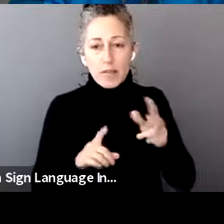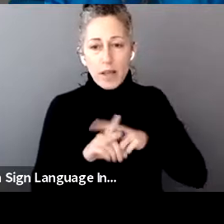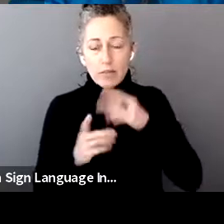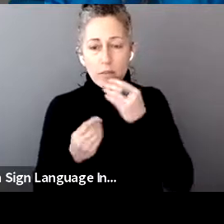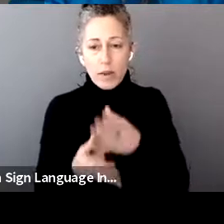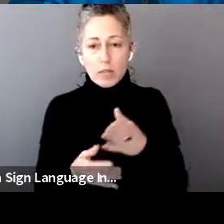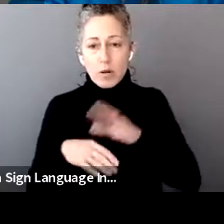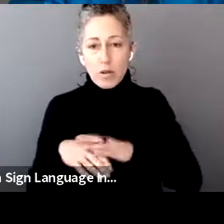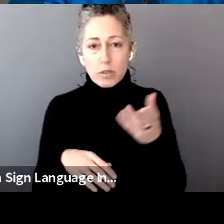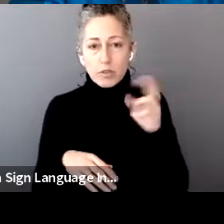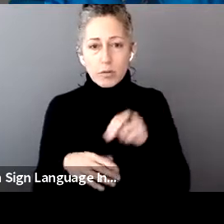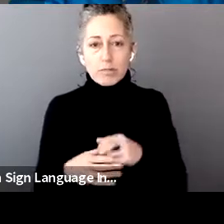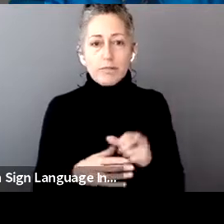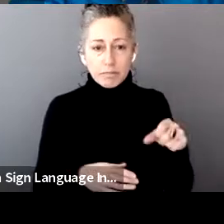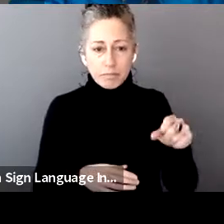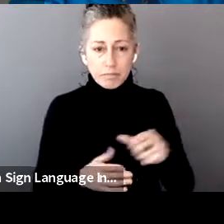on the return.